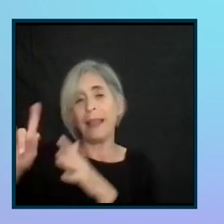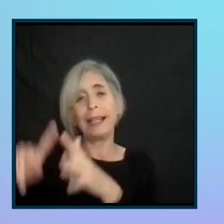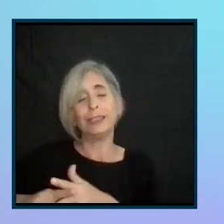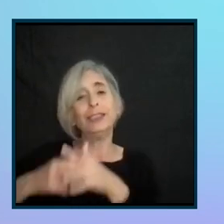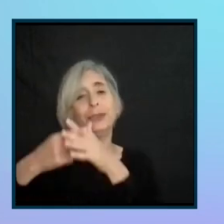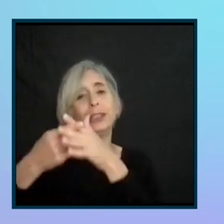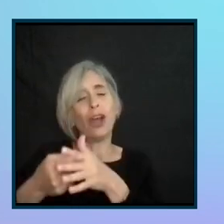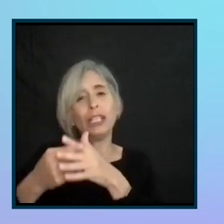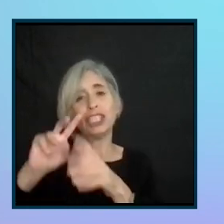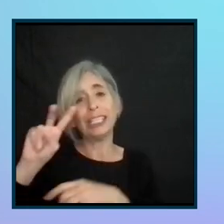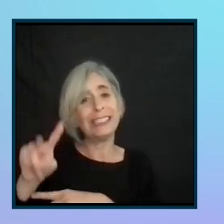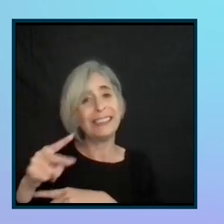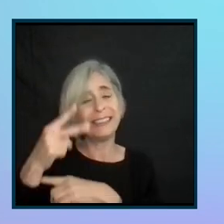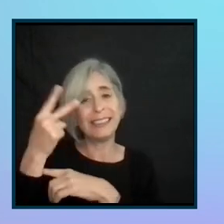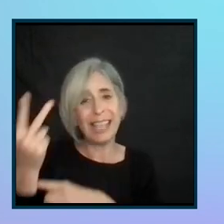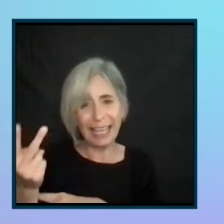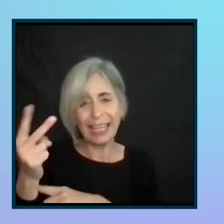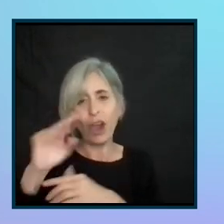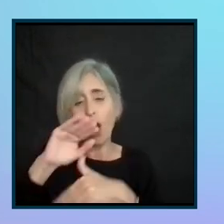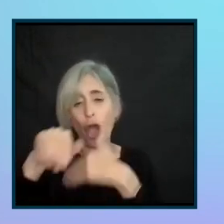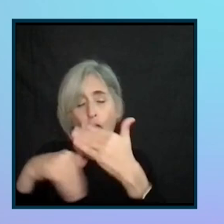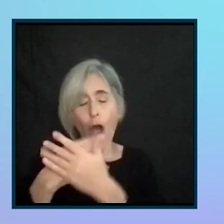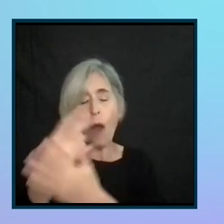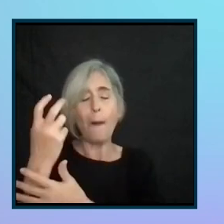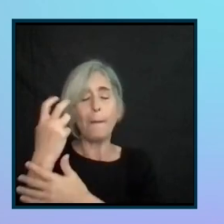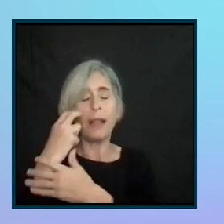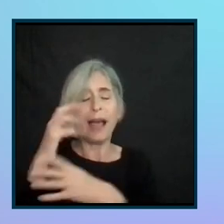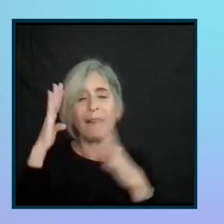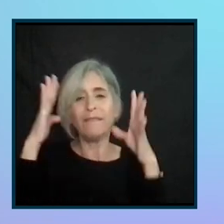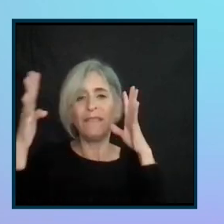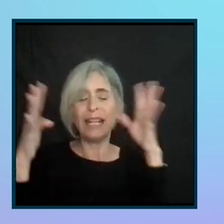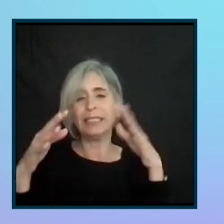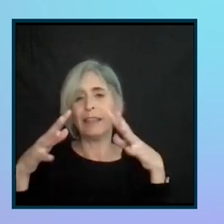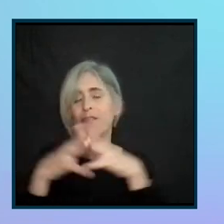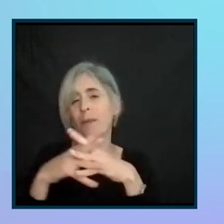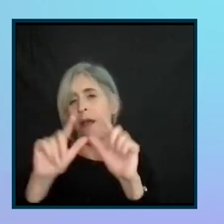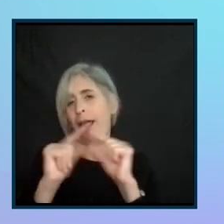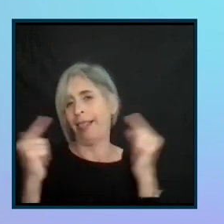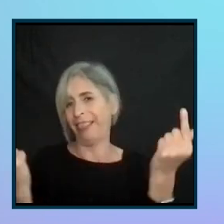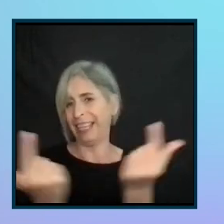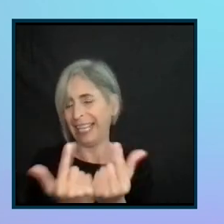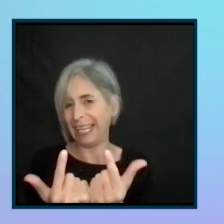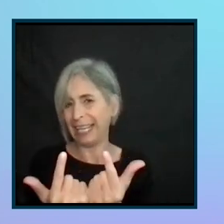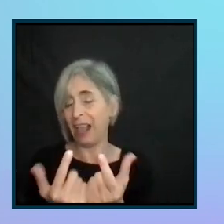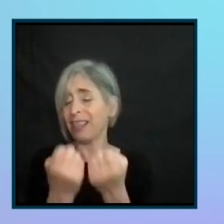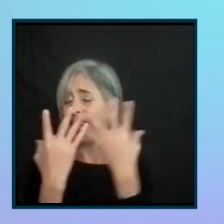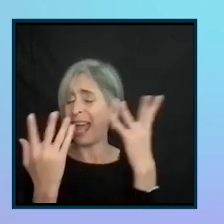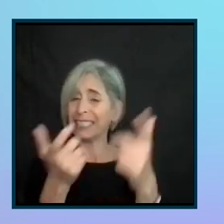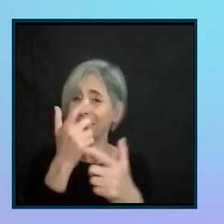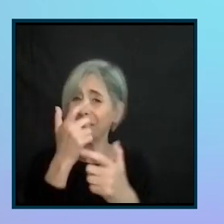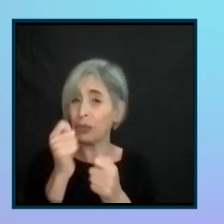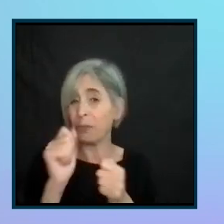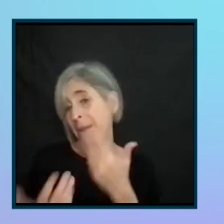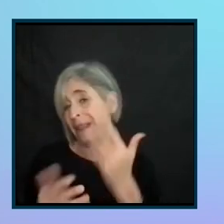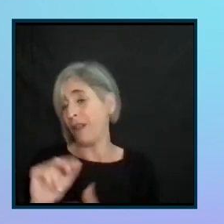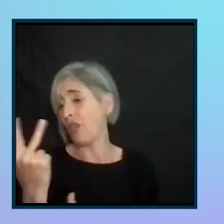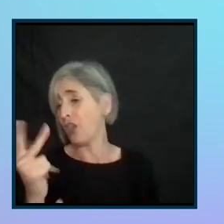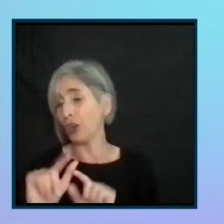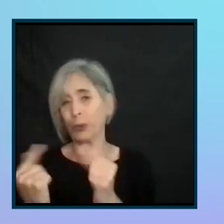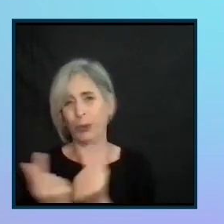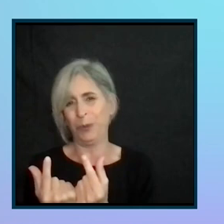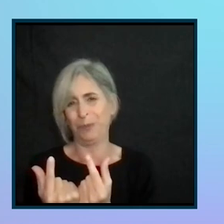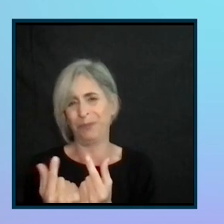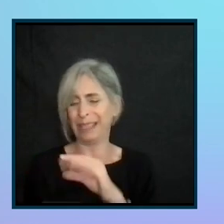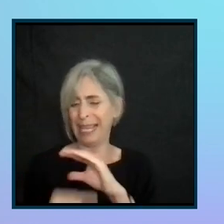a second all blind fantasy football league. And who knows, we've had a lot of interest. So there could even be a third. You can